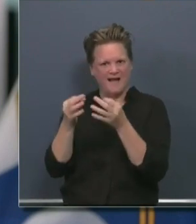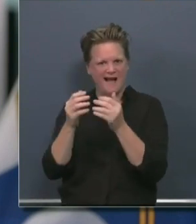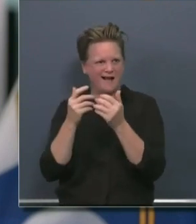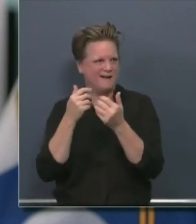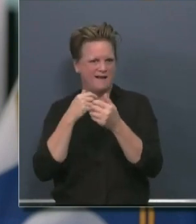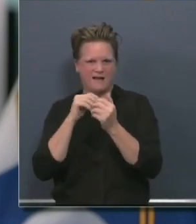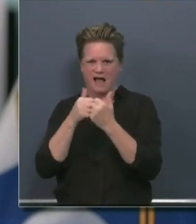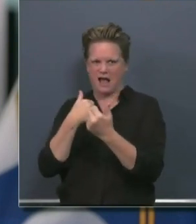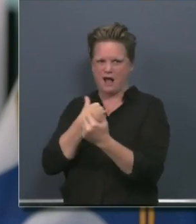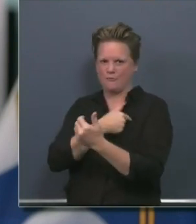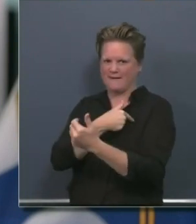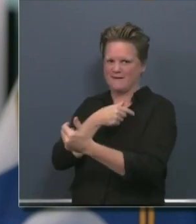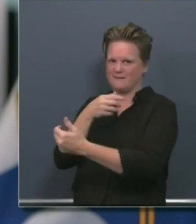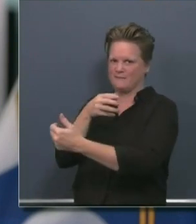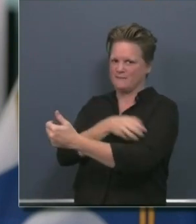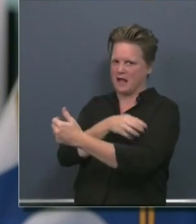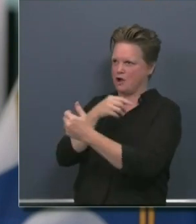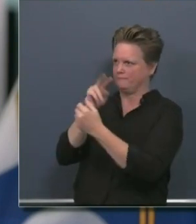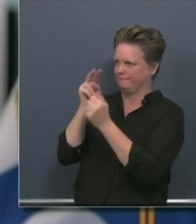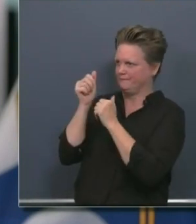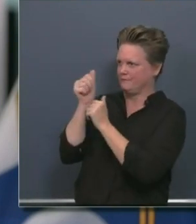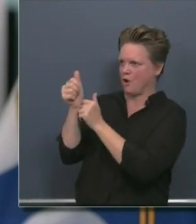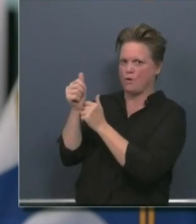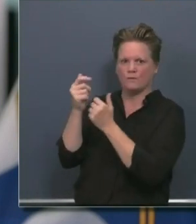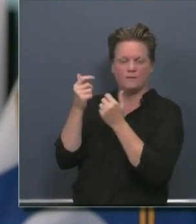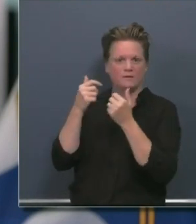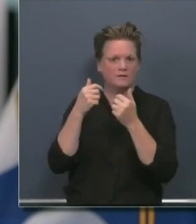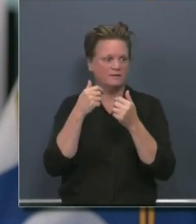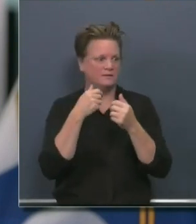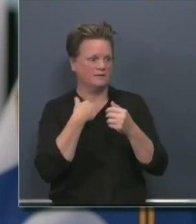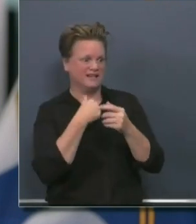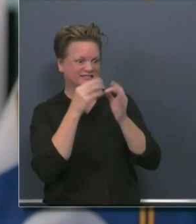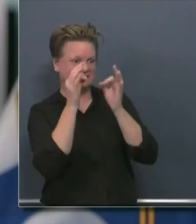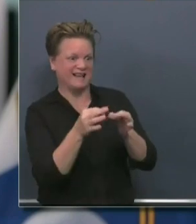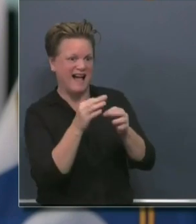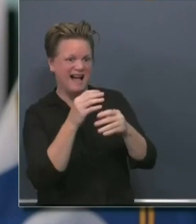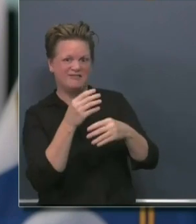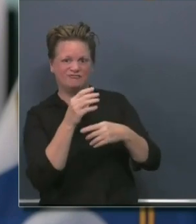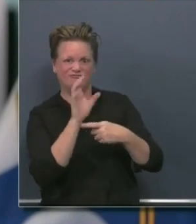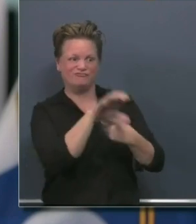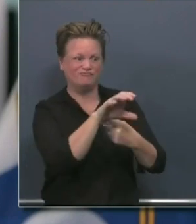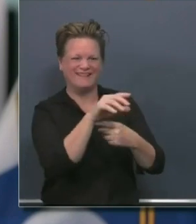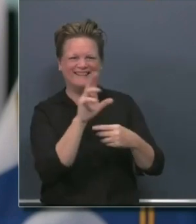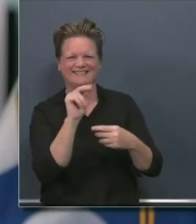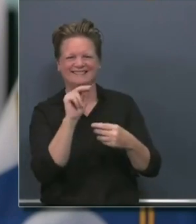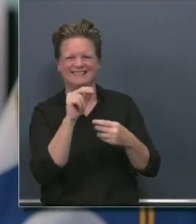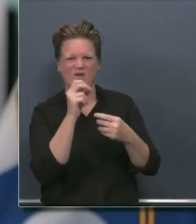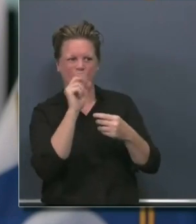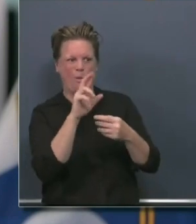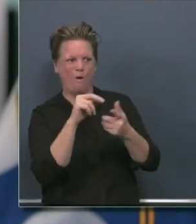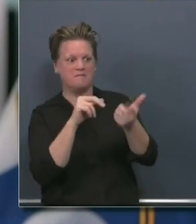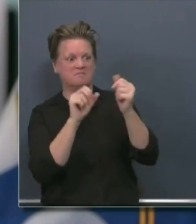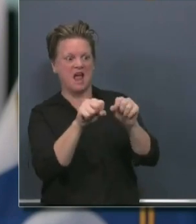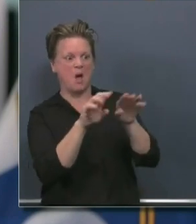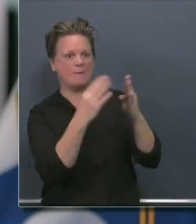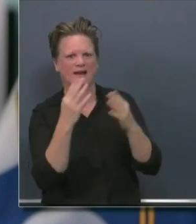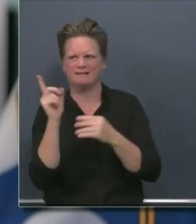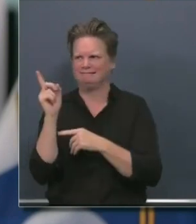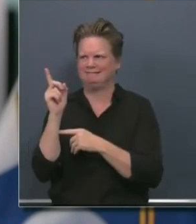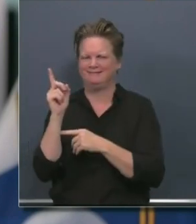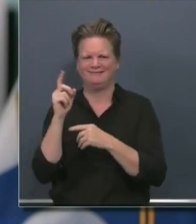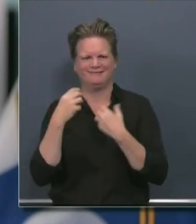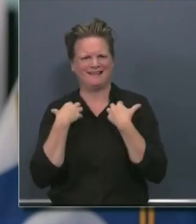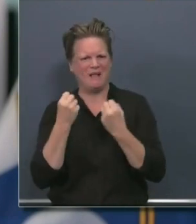me say on multiple occasions, just number of contacts we've made to businesses that have opened understandably frustrated and concerned.